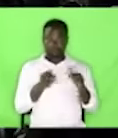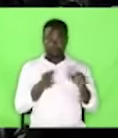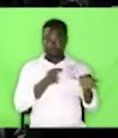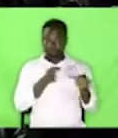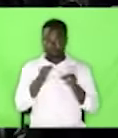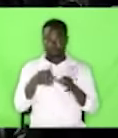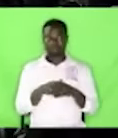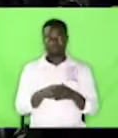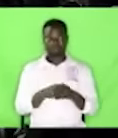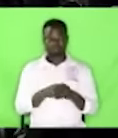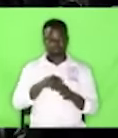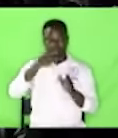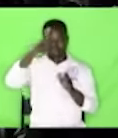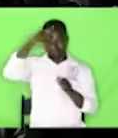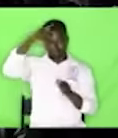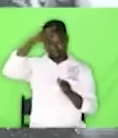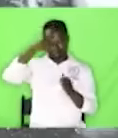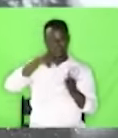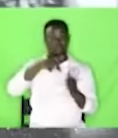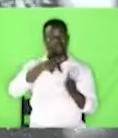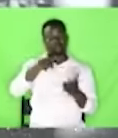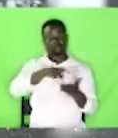Proverbs Psalm 23